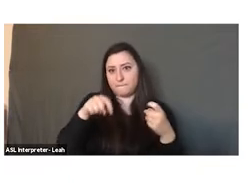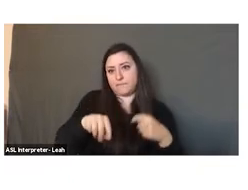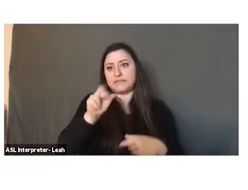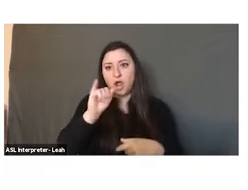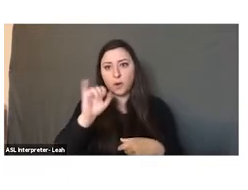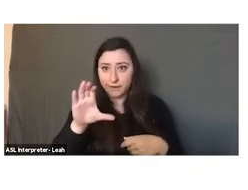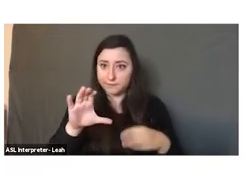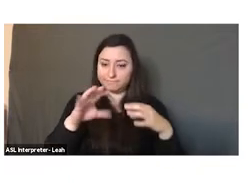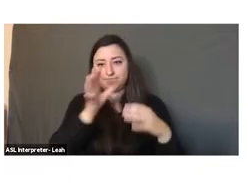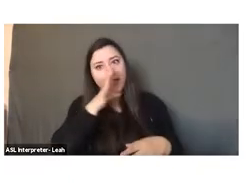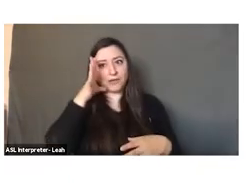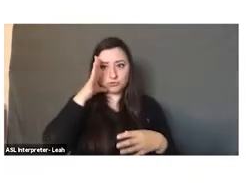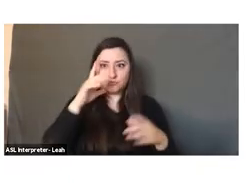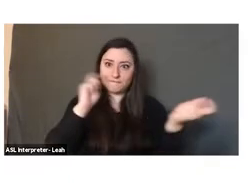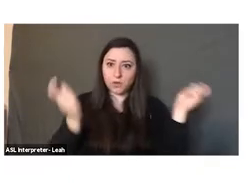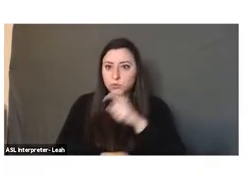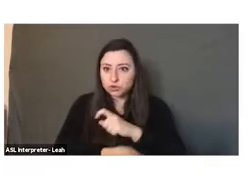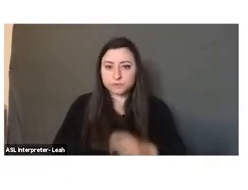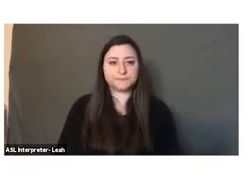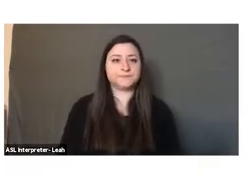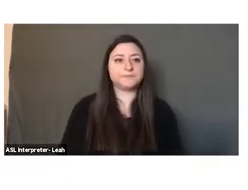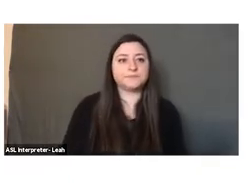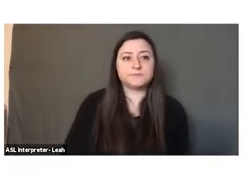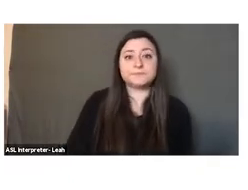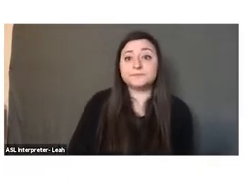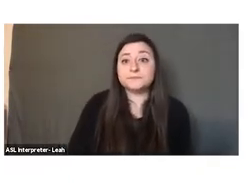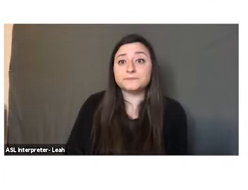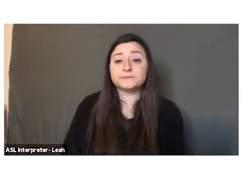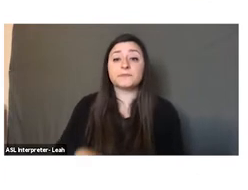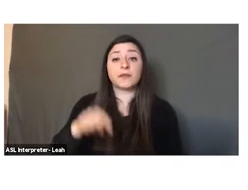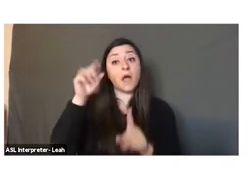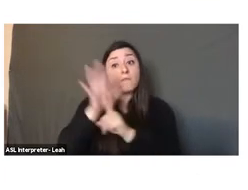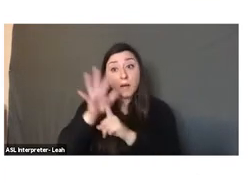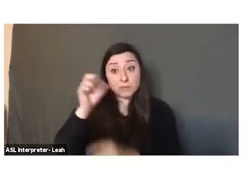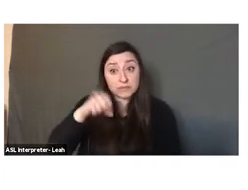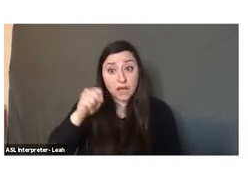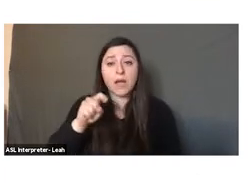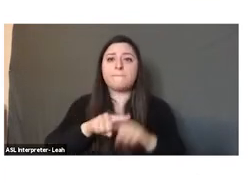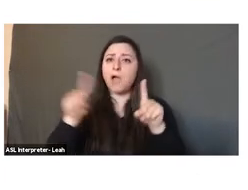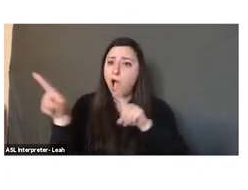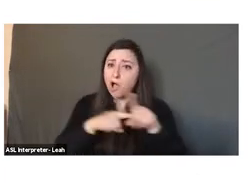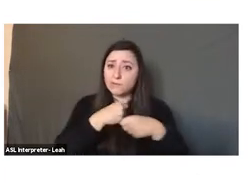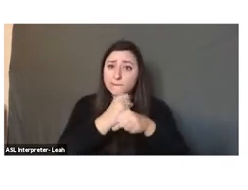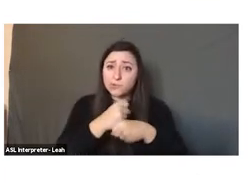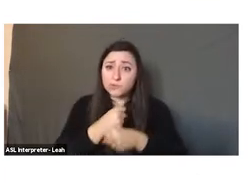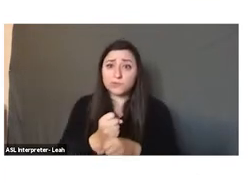agricultural revolution. Not only they actually popularized the crop, but they produced